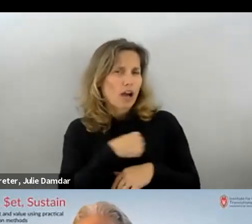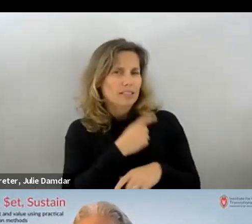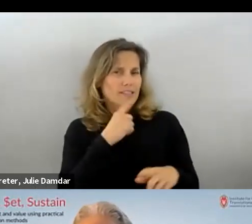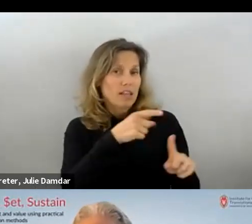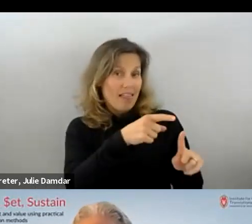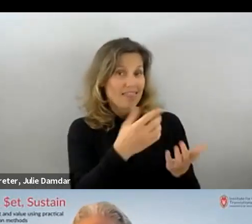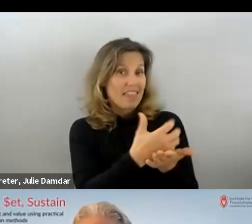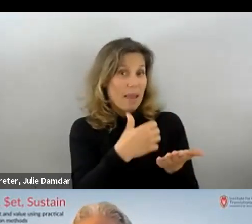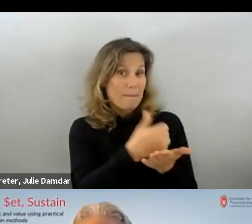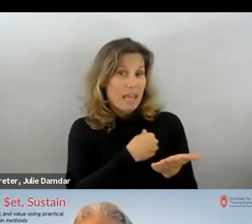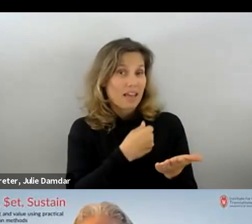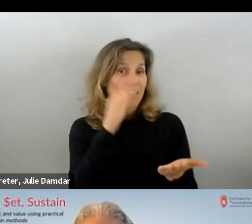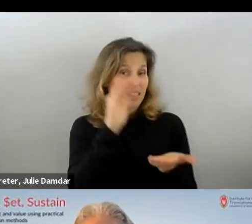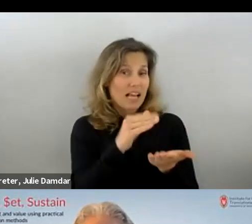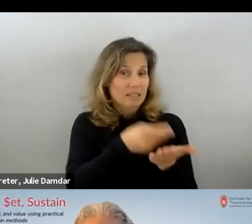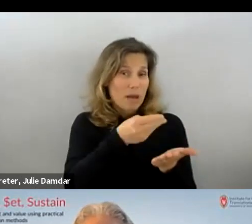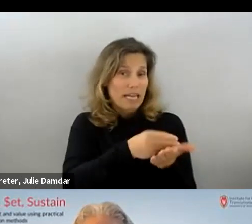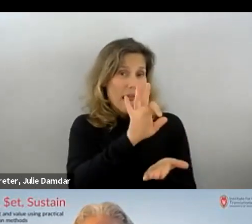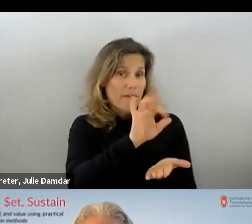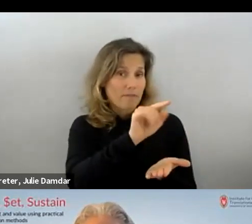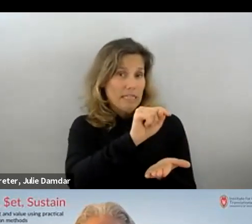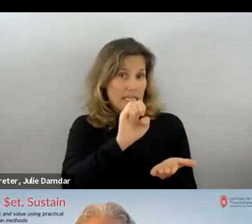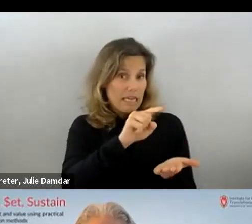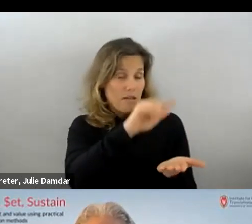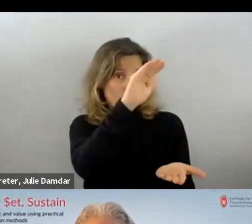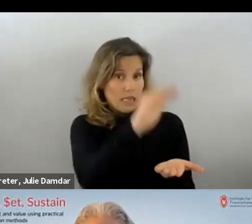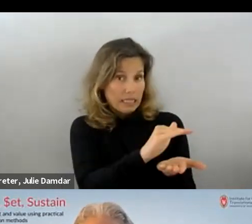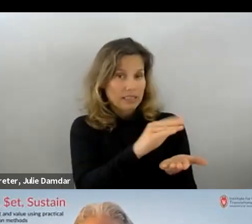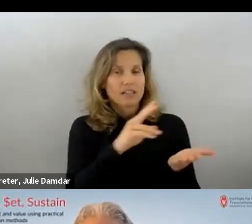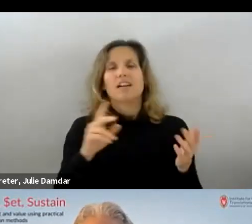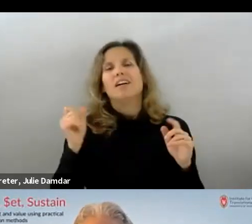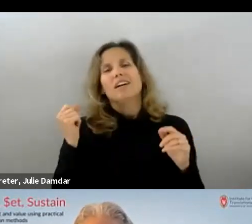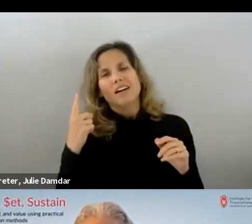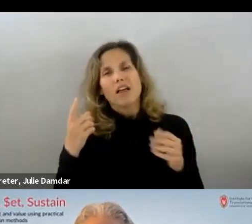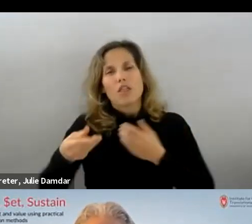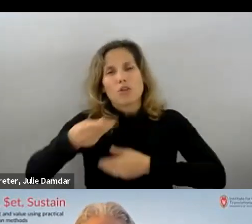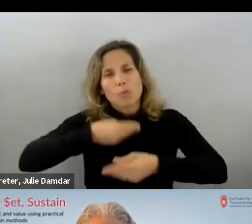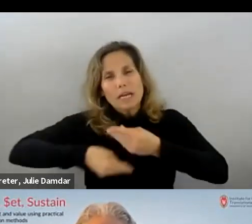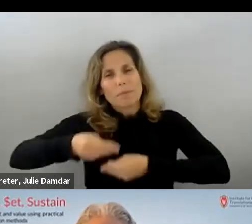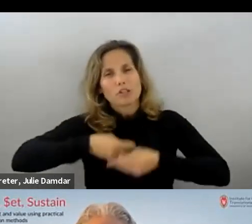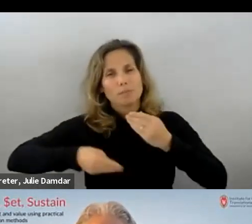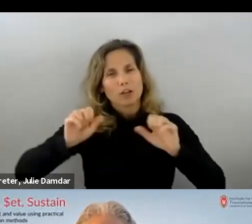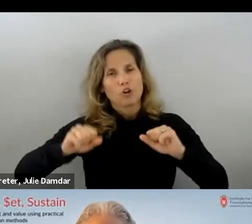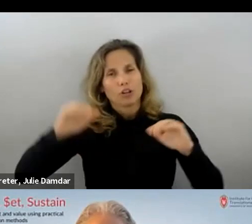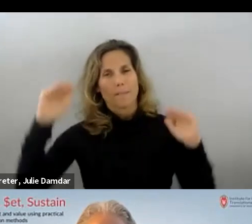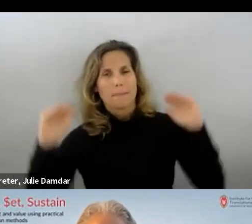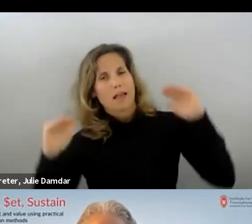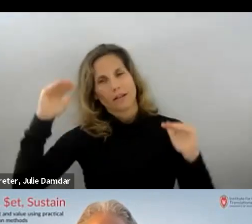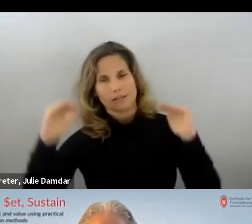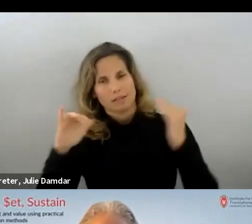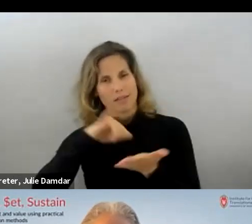money FTE-wise, the reimbursement will offset that and possibly even,